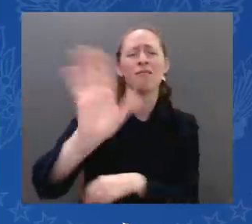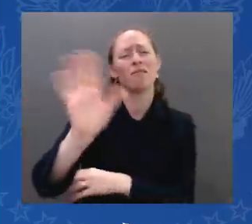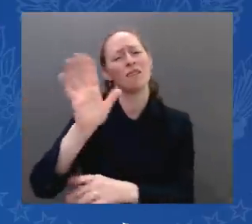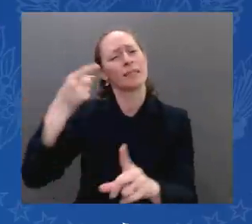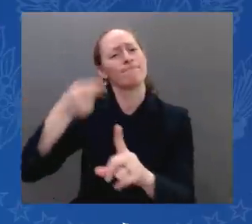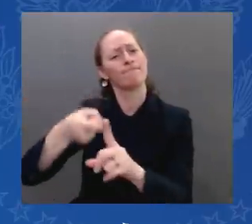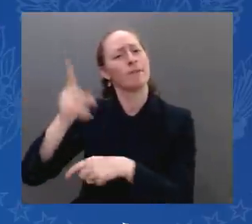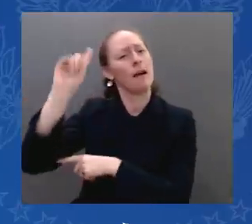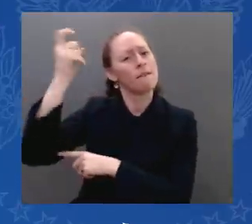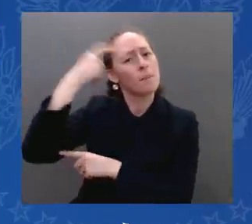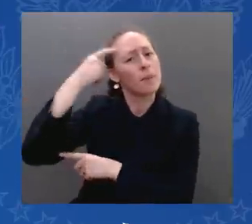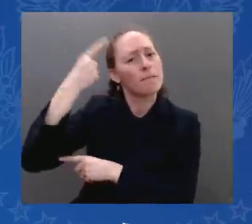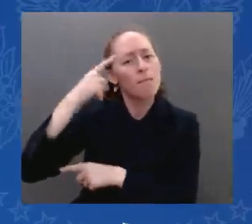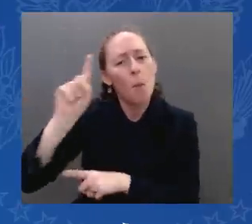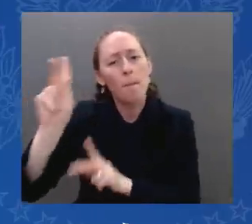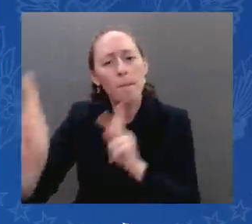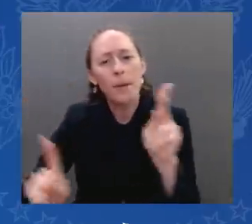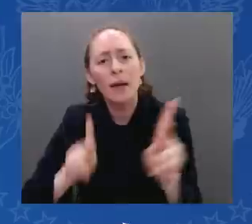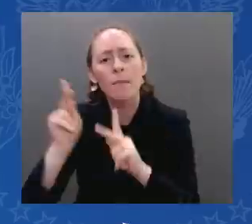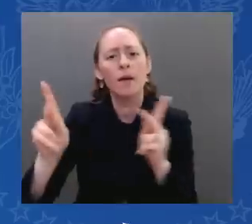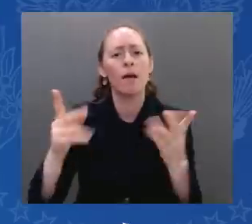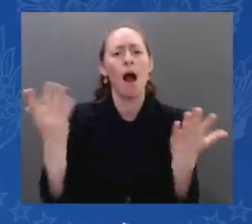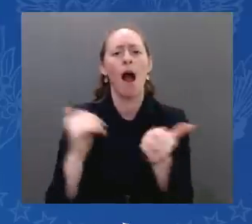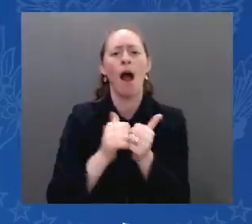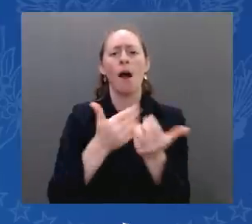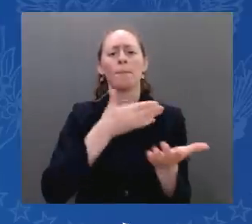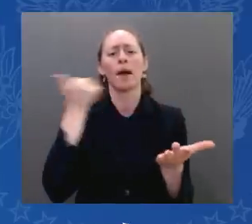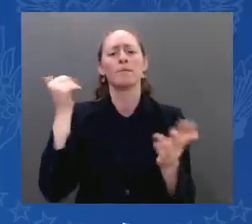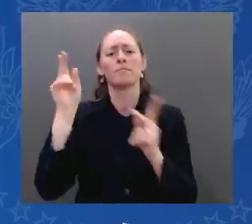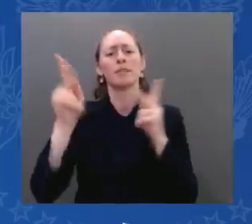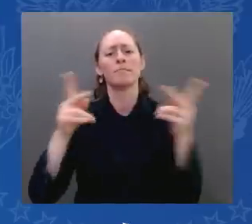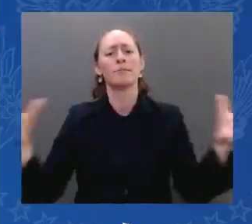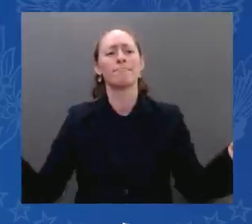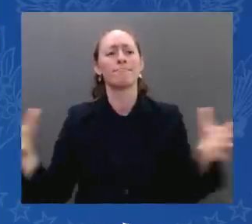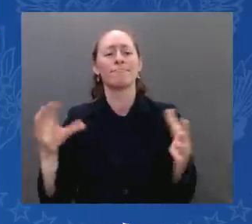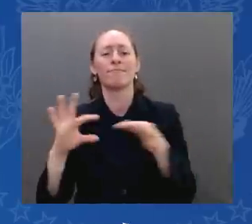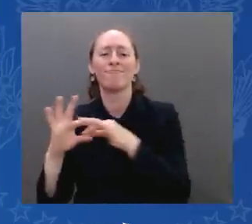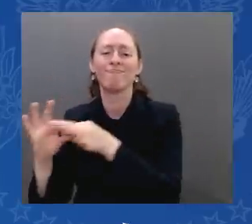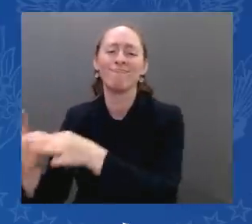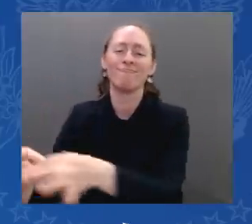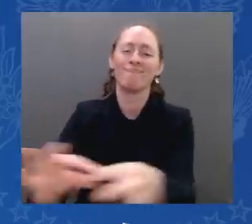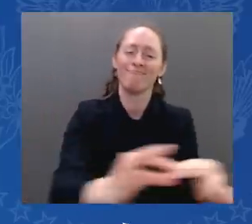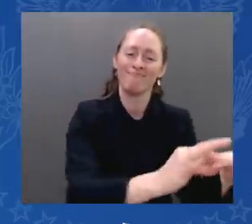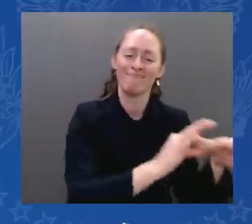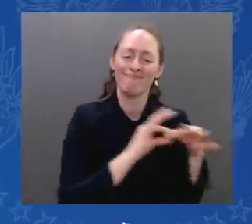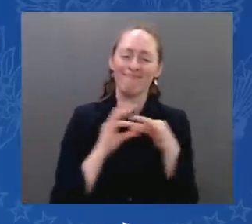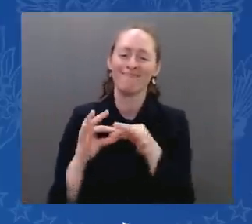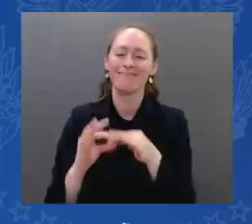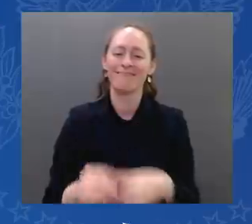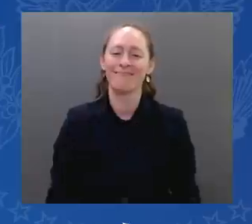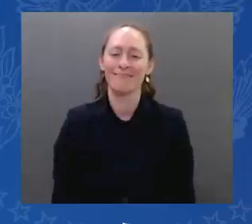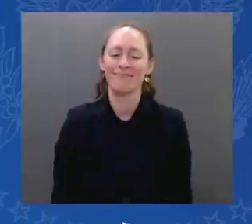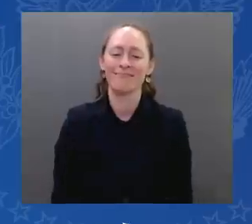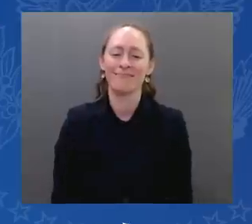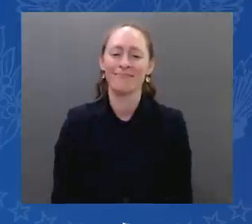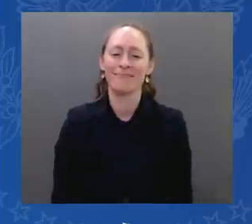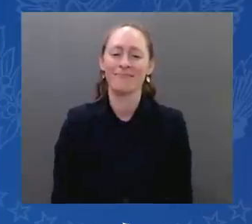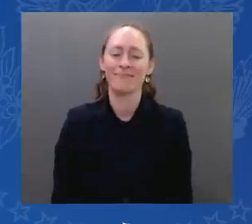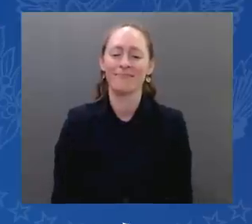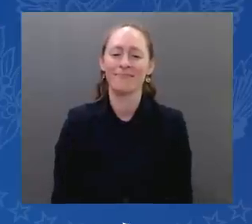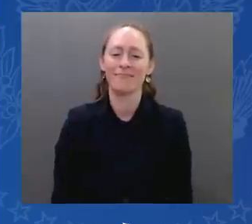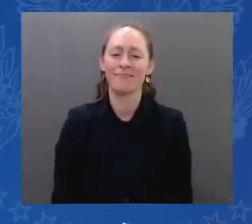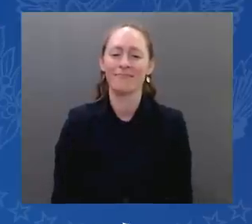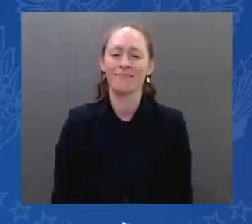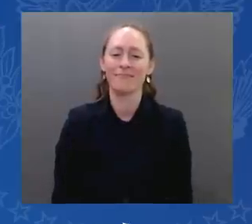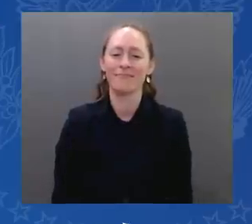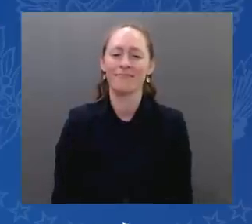moving, and it is certainly not taken for granted. Throughout all your years